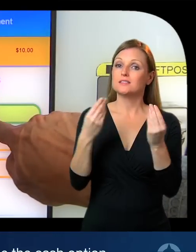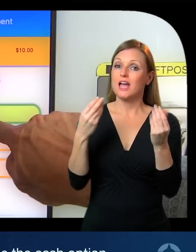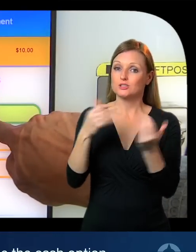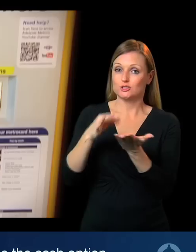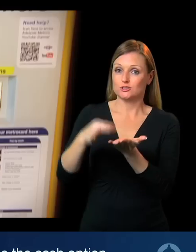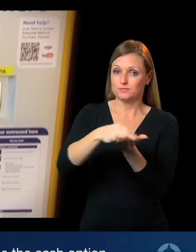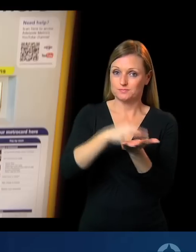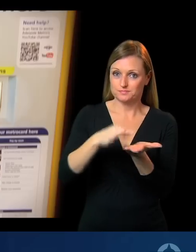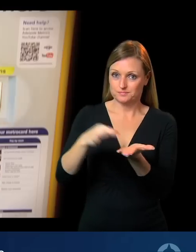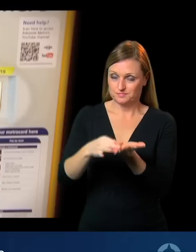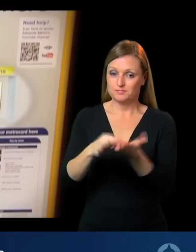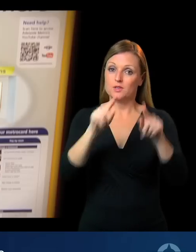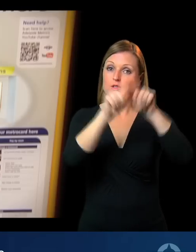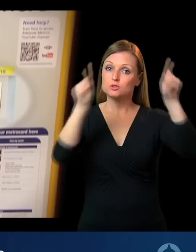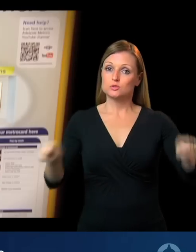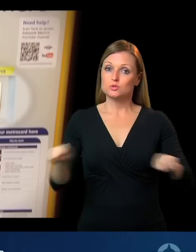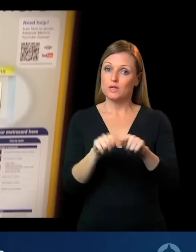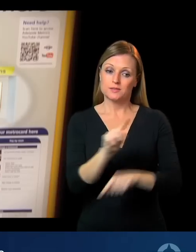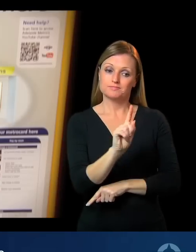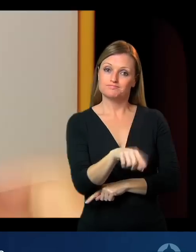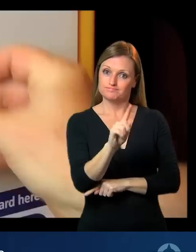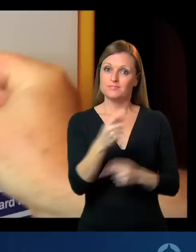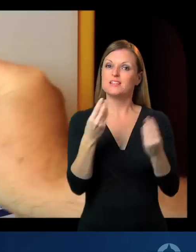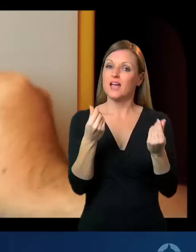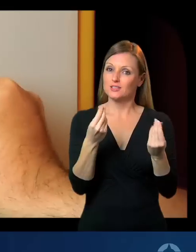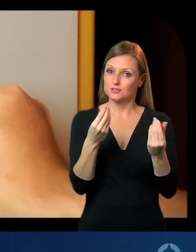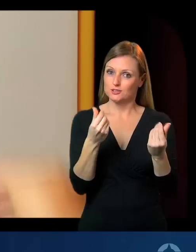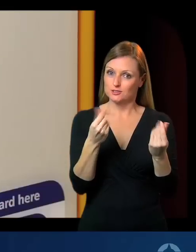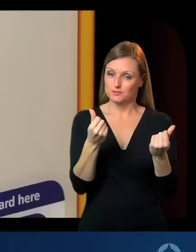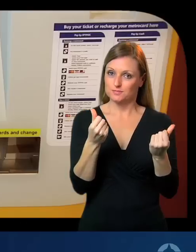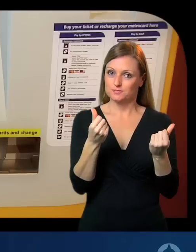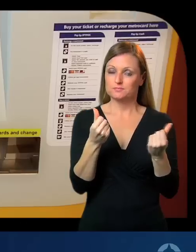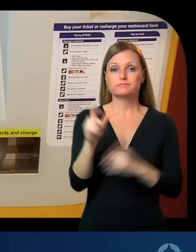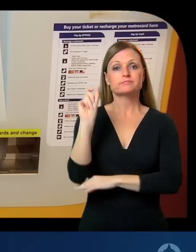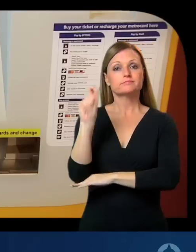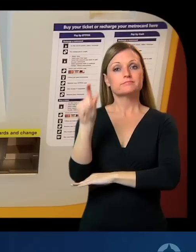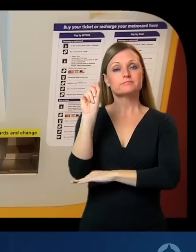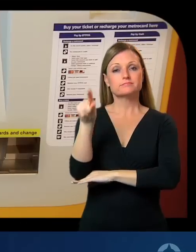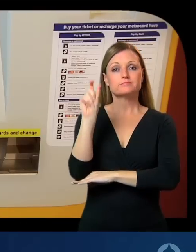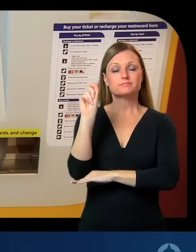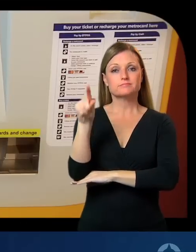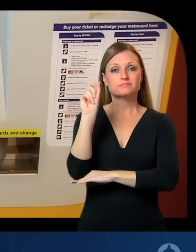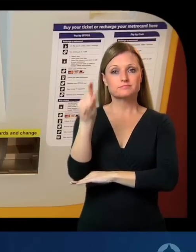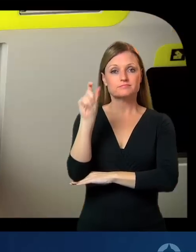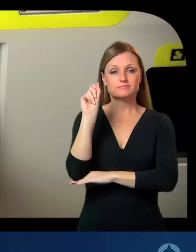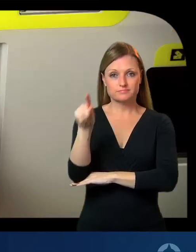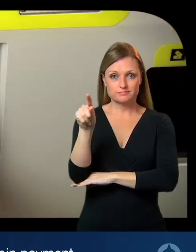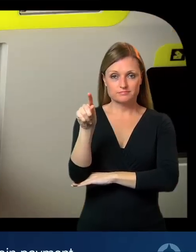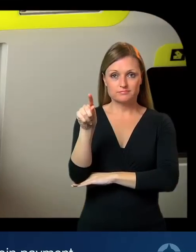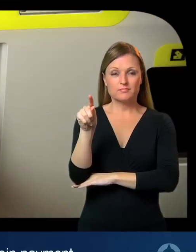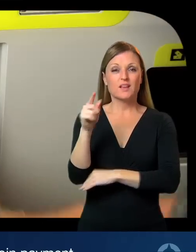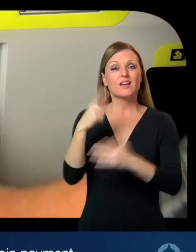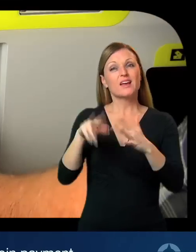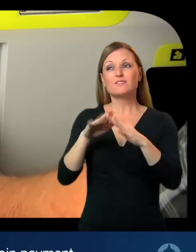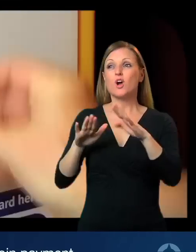choose the cash option. Then insert coins in here and notes in here. There is a